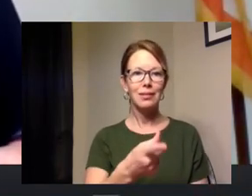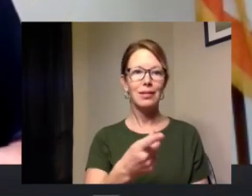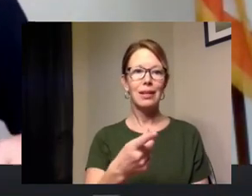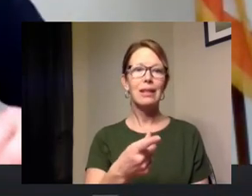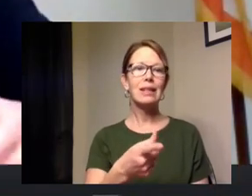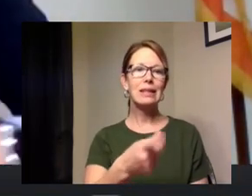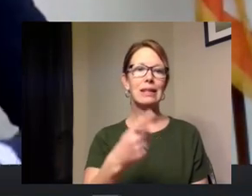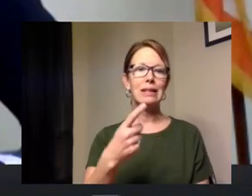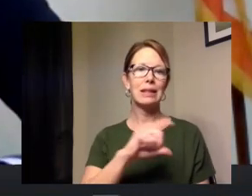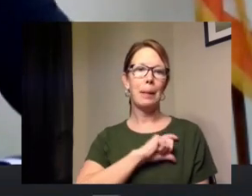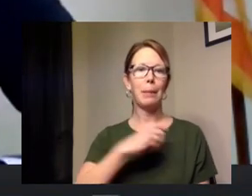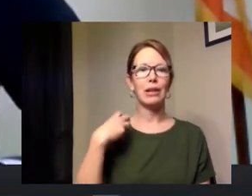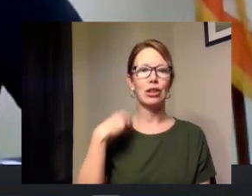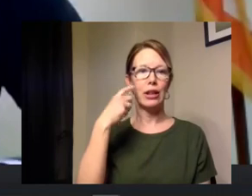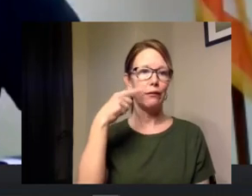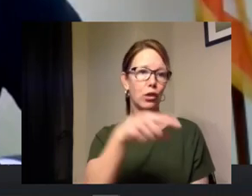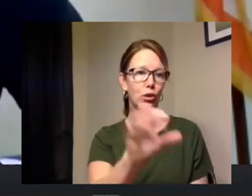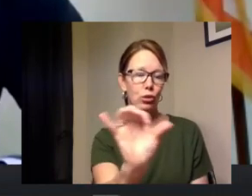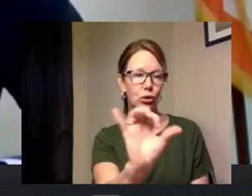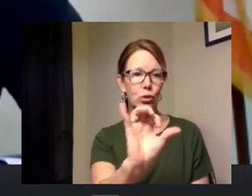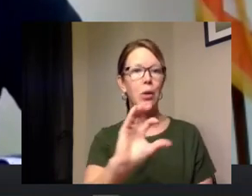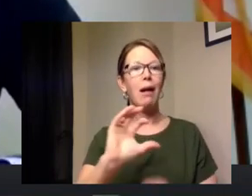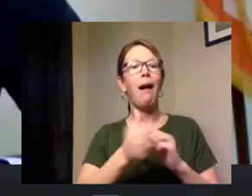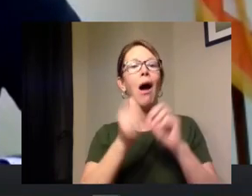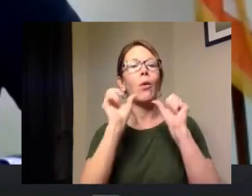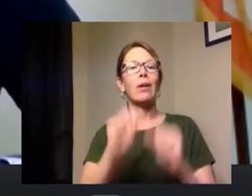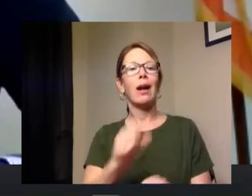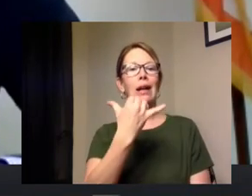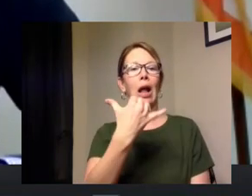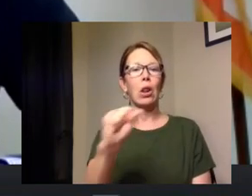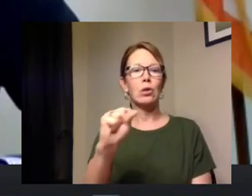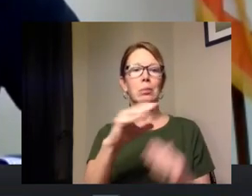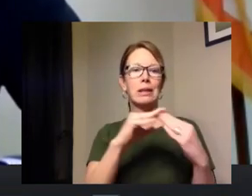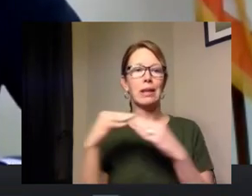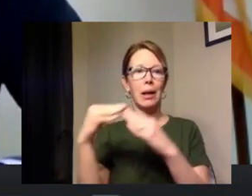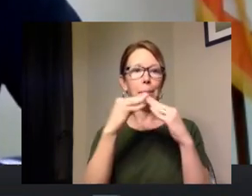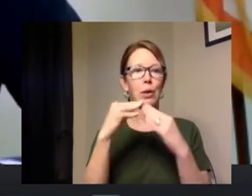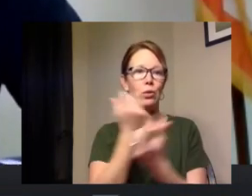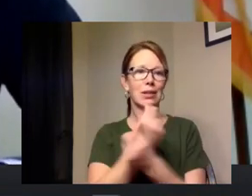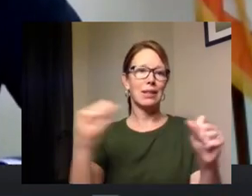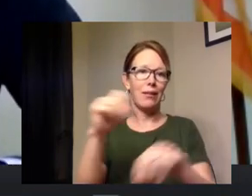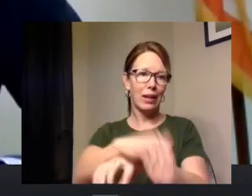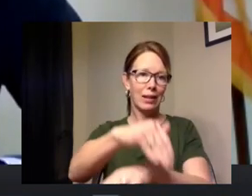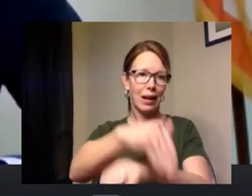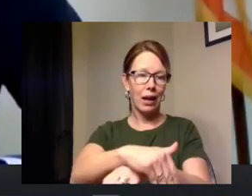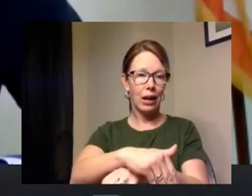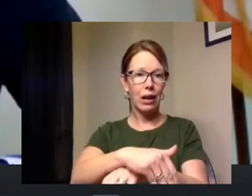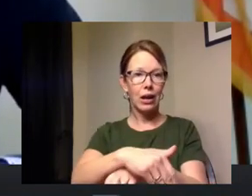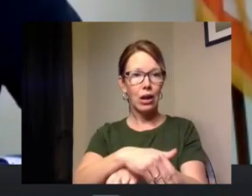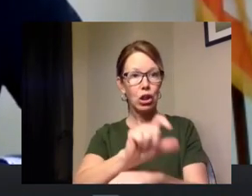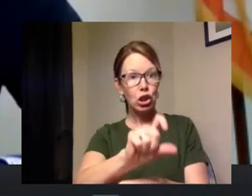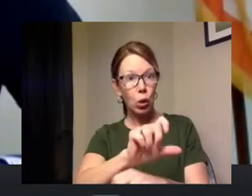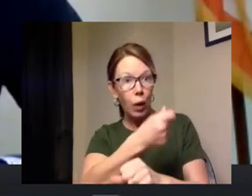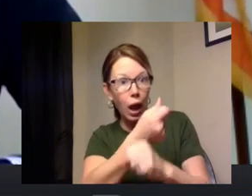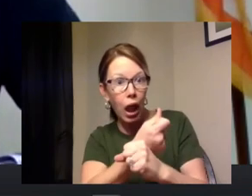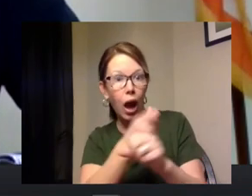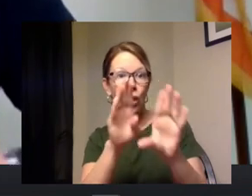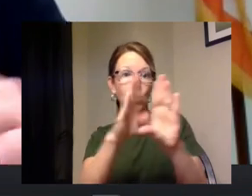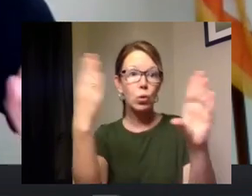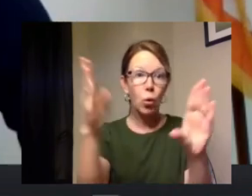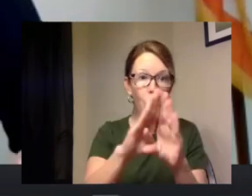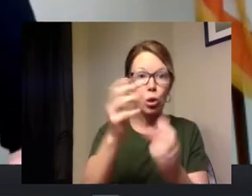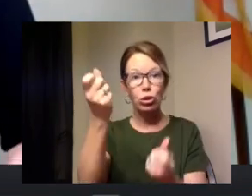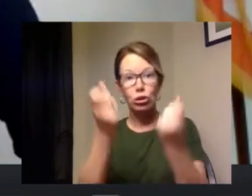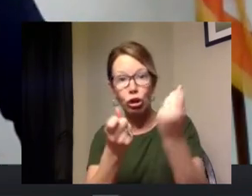the question is how can the yellow springs community remain safe at night are we supposed to lock our doors our cars